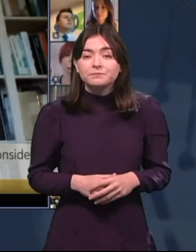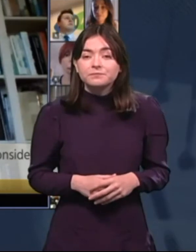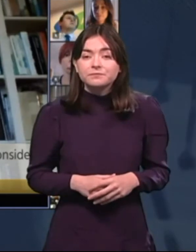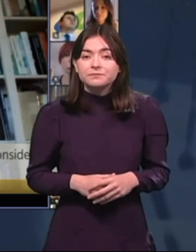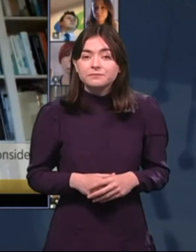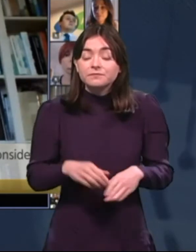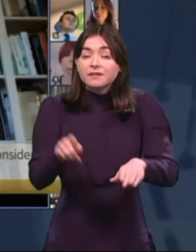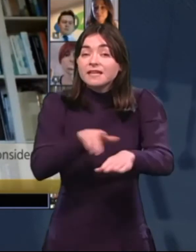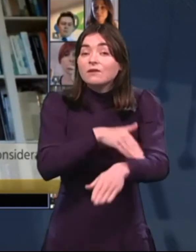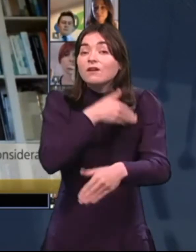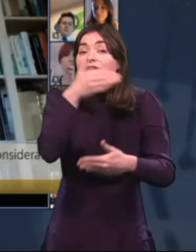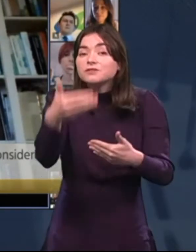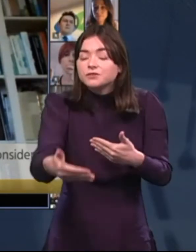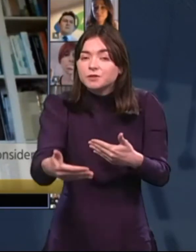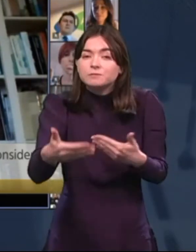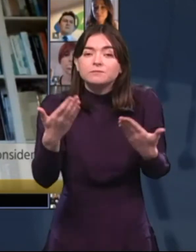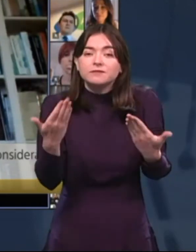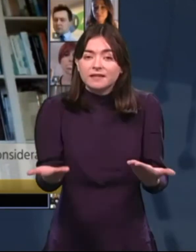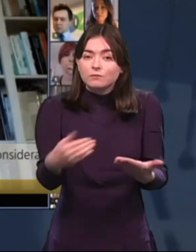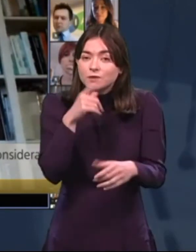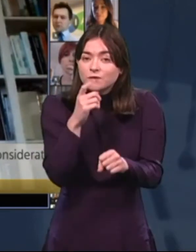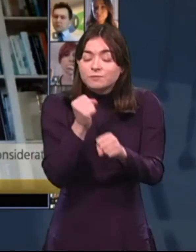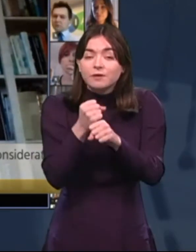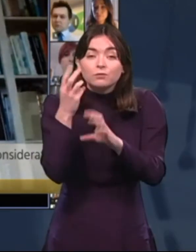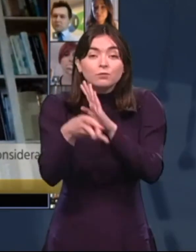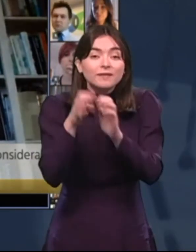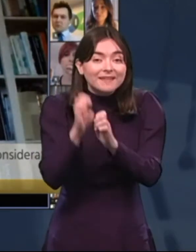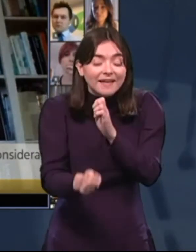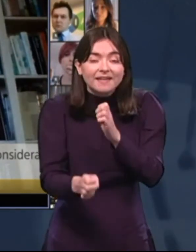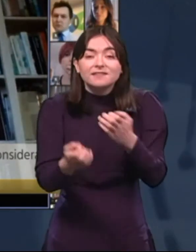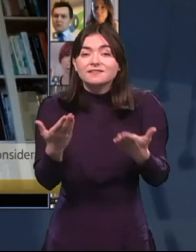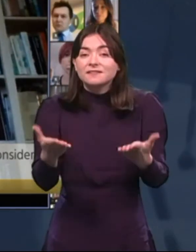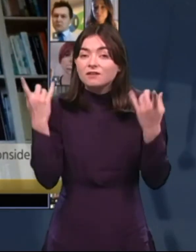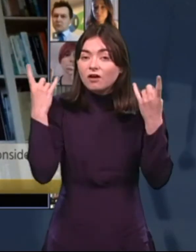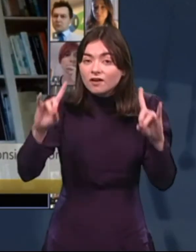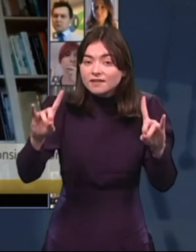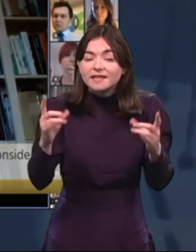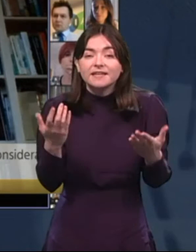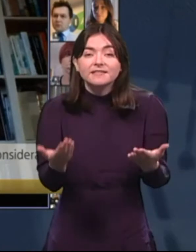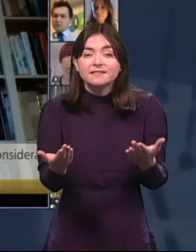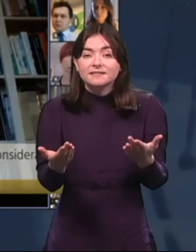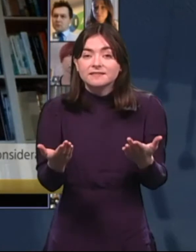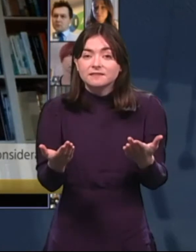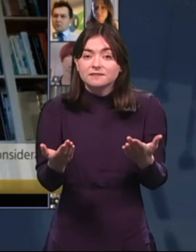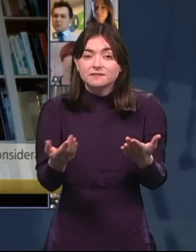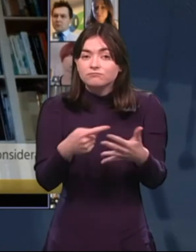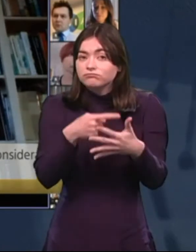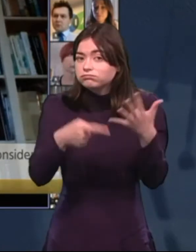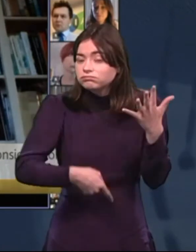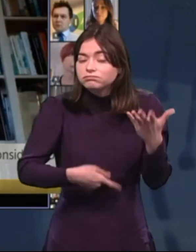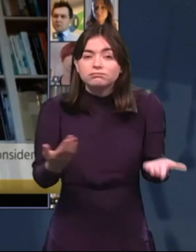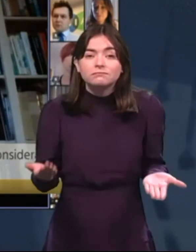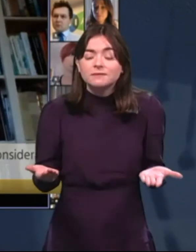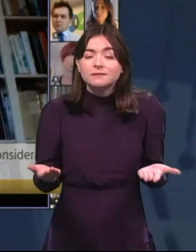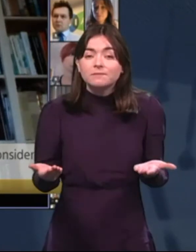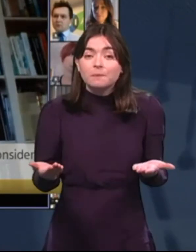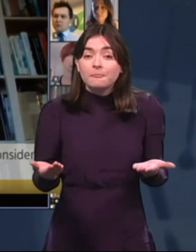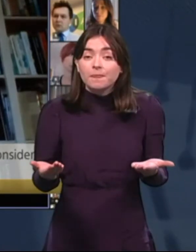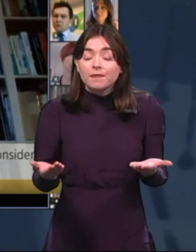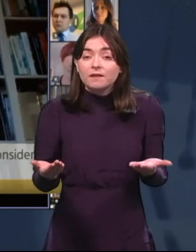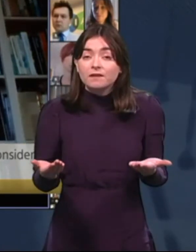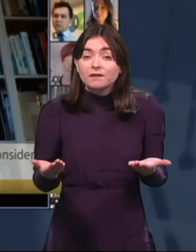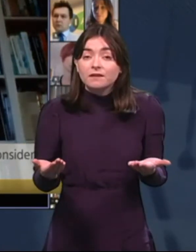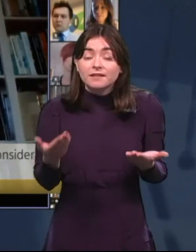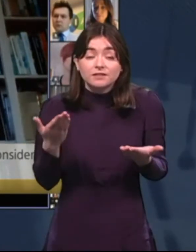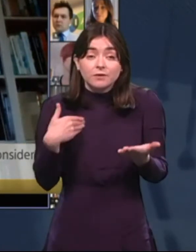Longer term, well, then you get into weekends and holidays and all of that. And, again, you know, there are